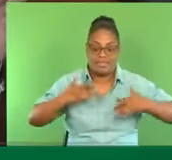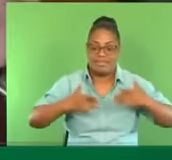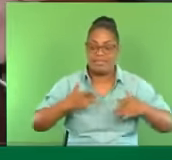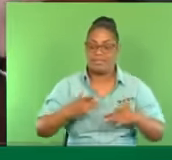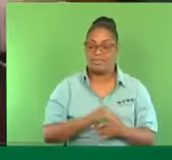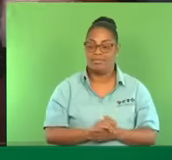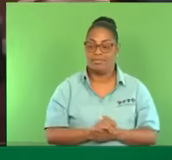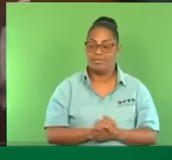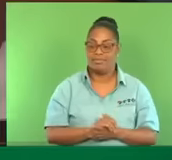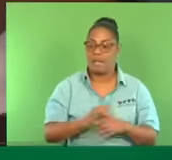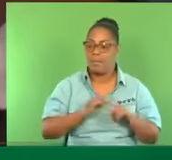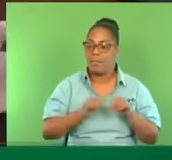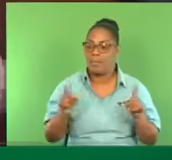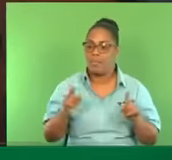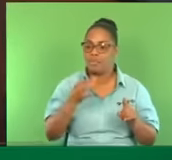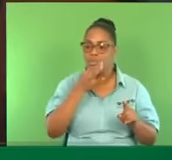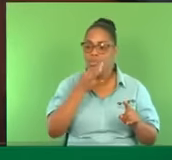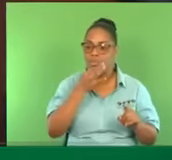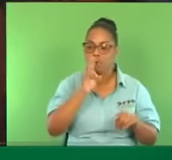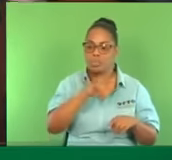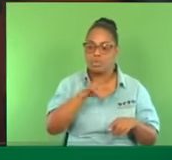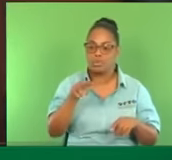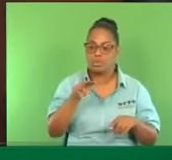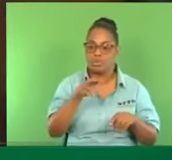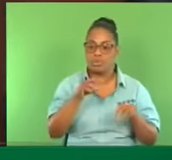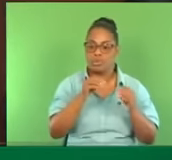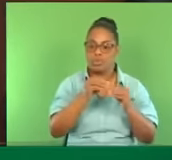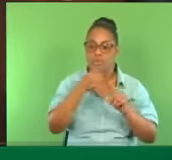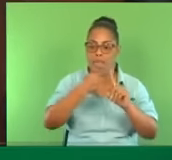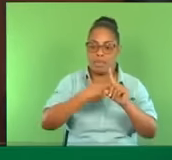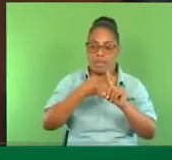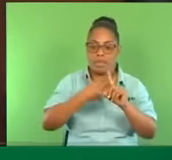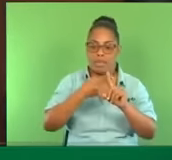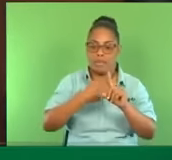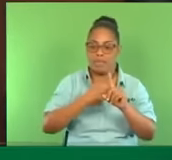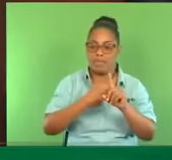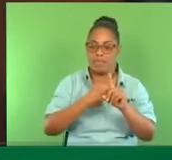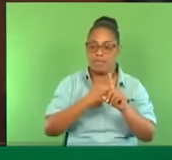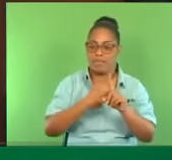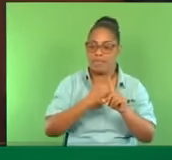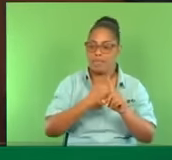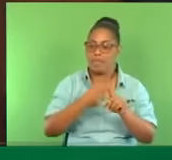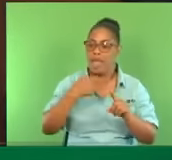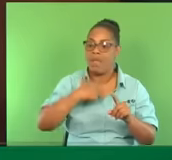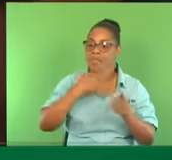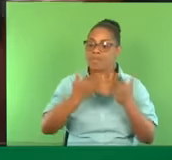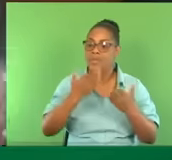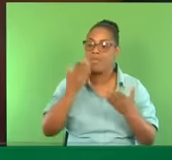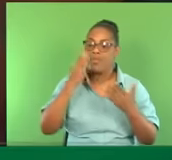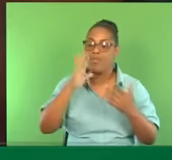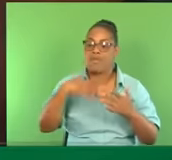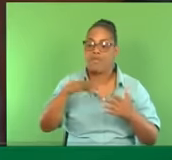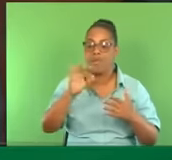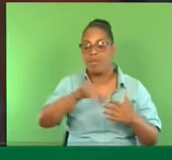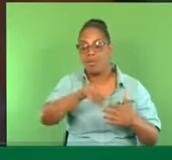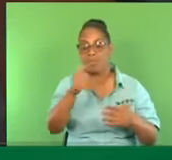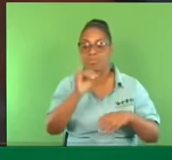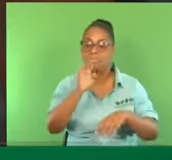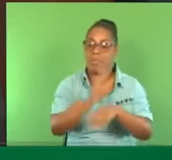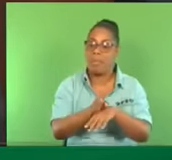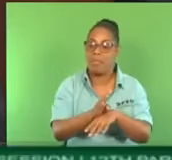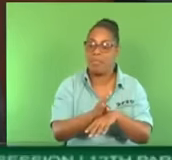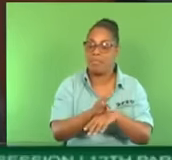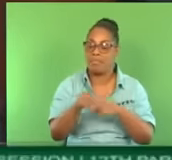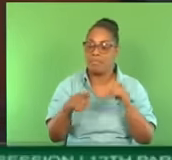the year, in 22 months from now, I am sure he will avail himself of some employment opportunity around the sector when the